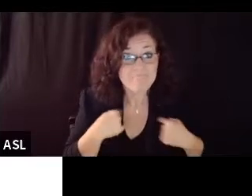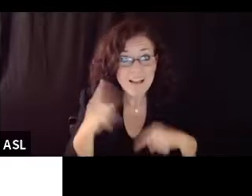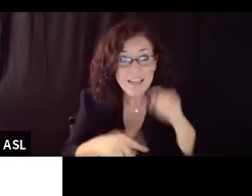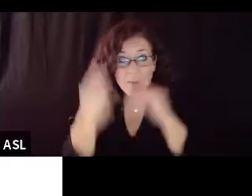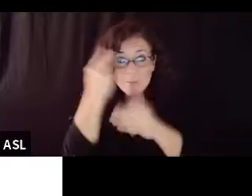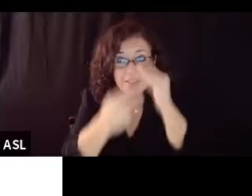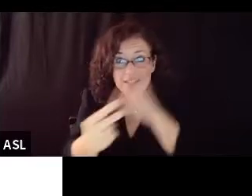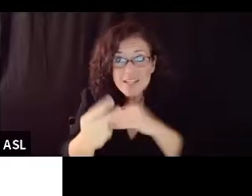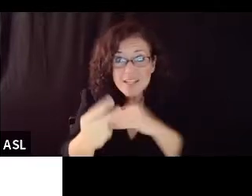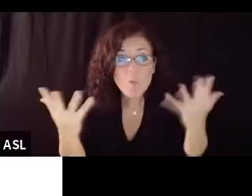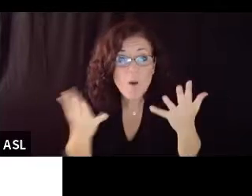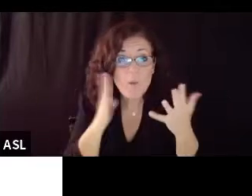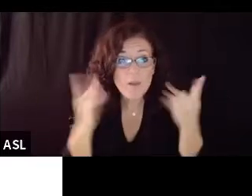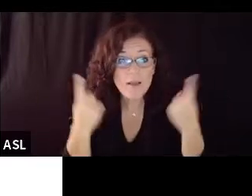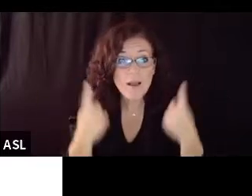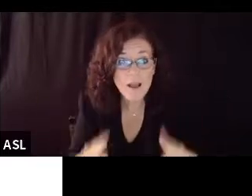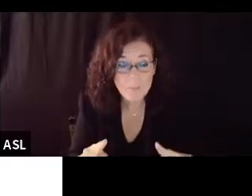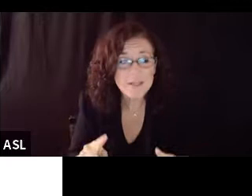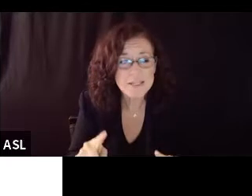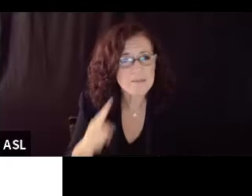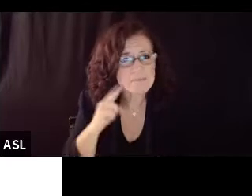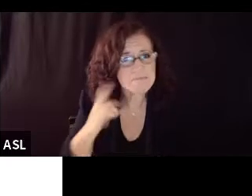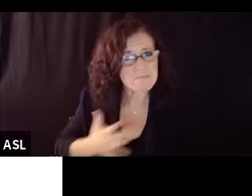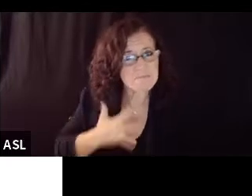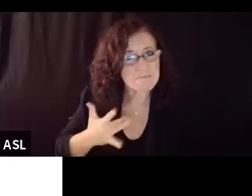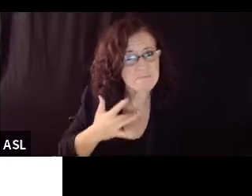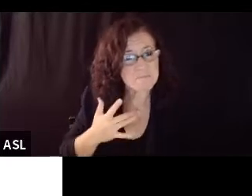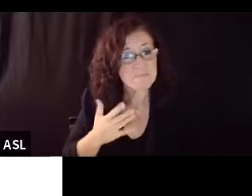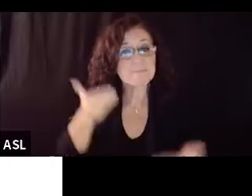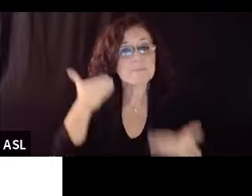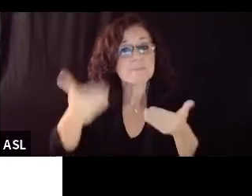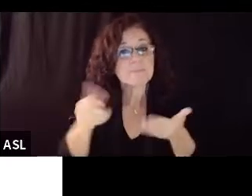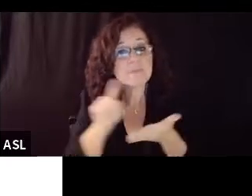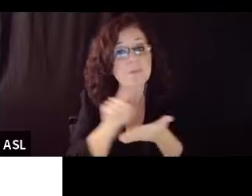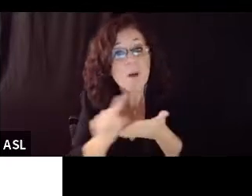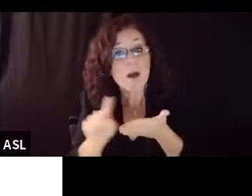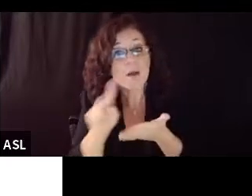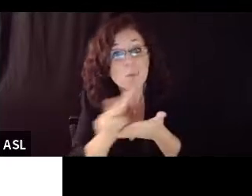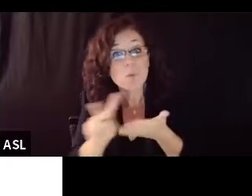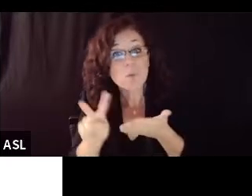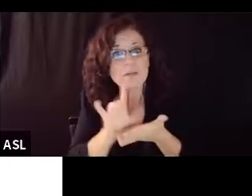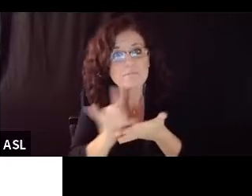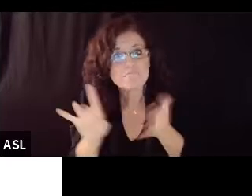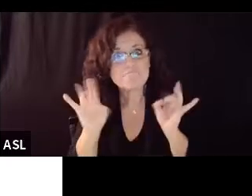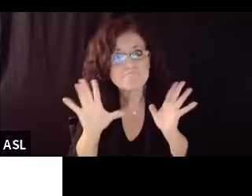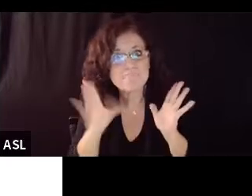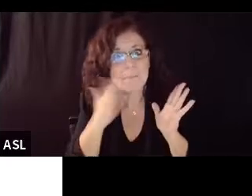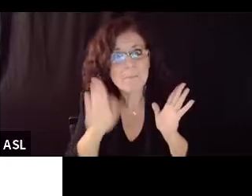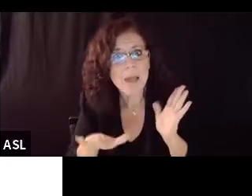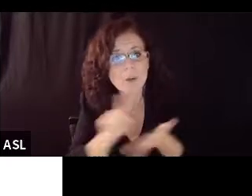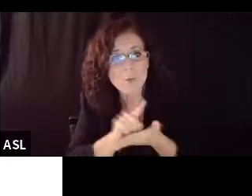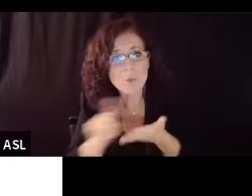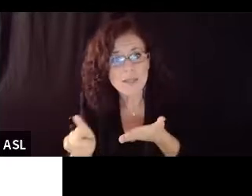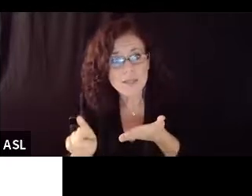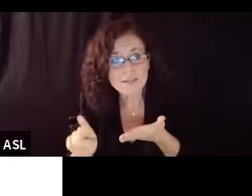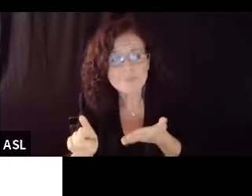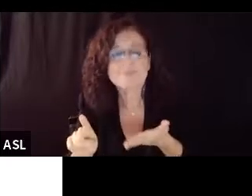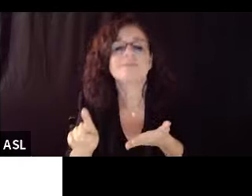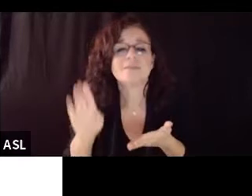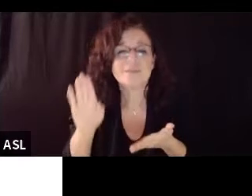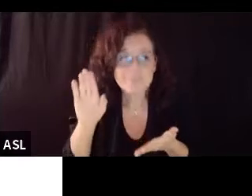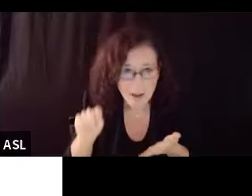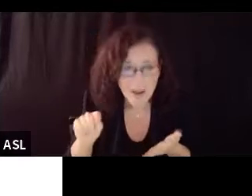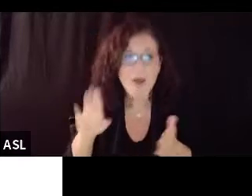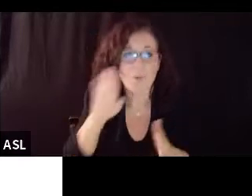that we're going to have a few bad weeks um immediately ahead of us but then I'm confident that the curve is going to bend and we're going to